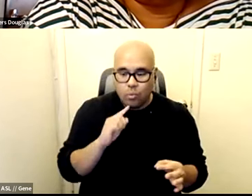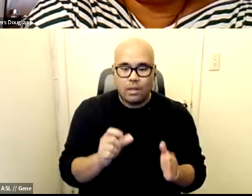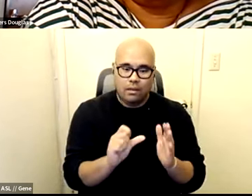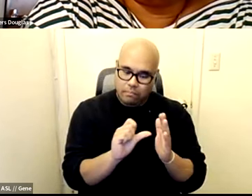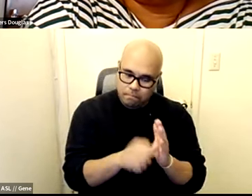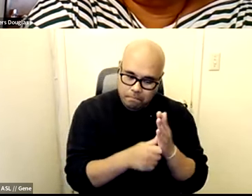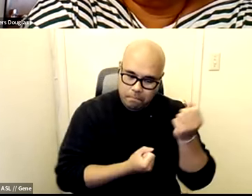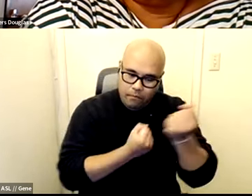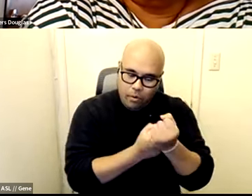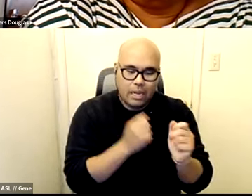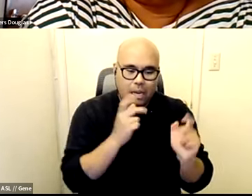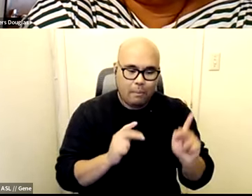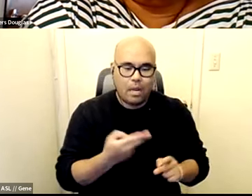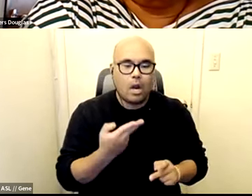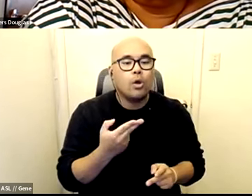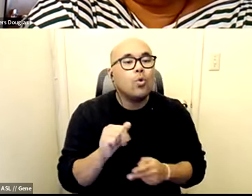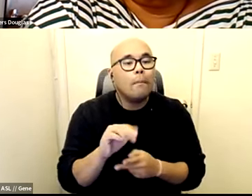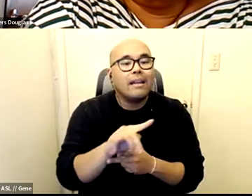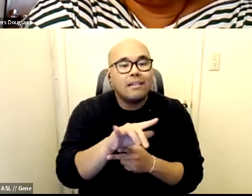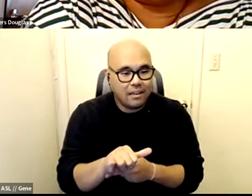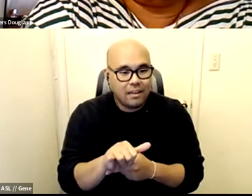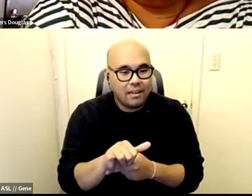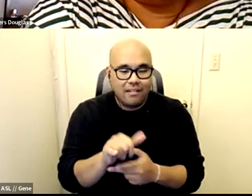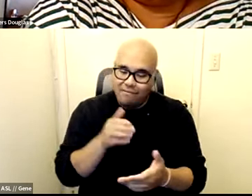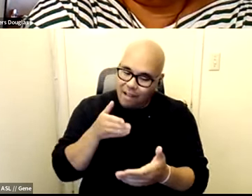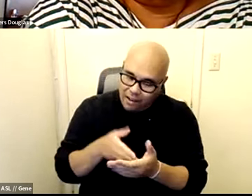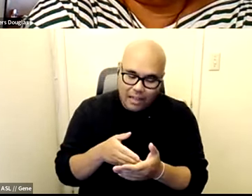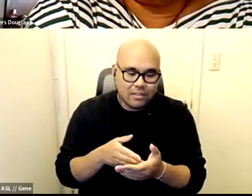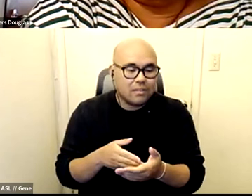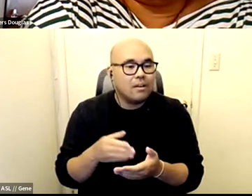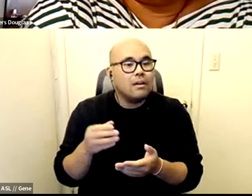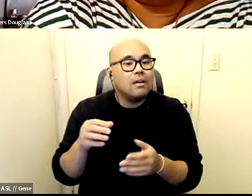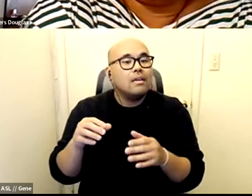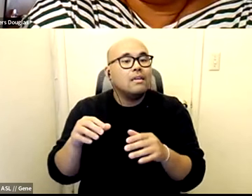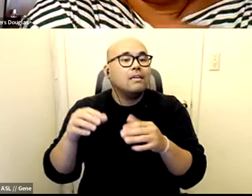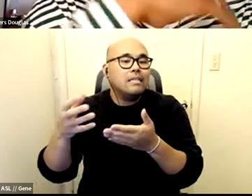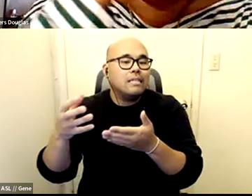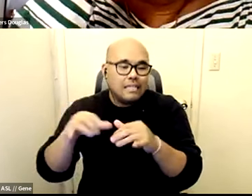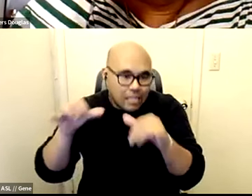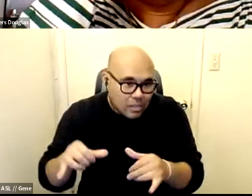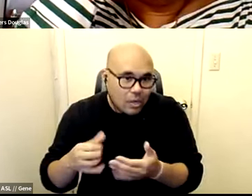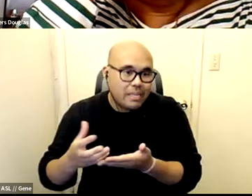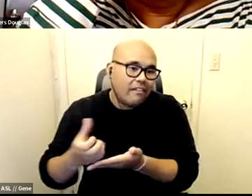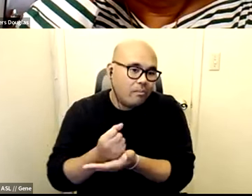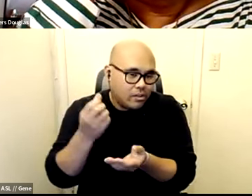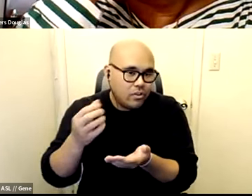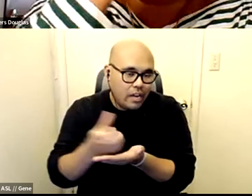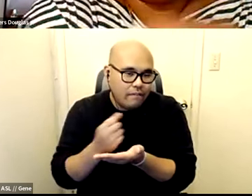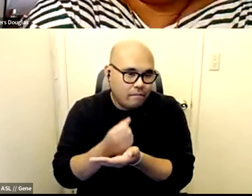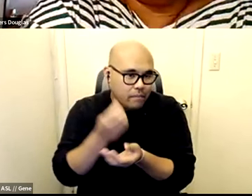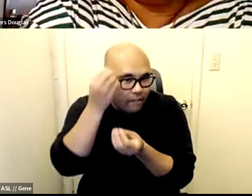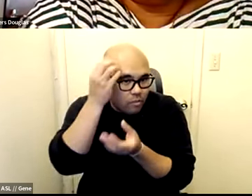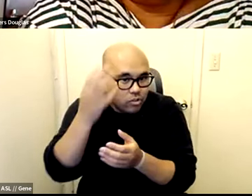in the face of systems and tactics that is trying to strip that away at every turn um and emily i want to make sure